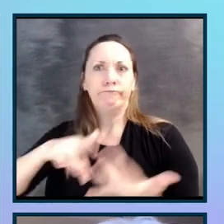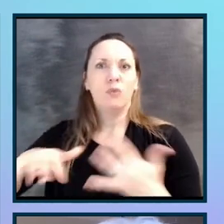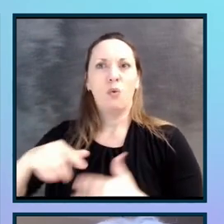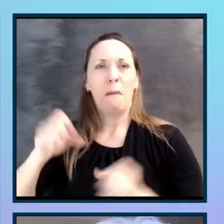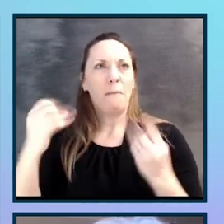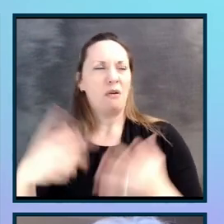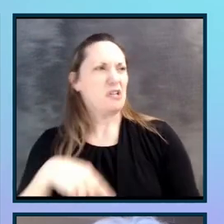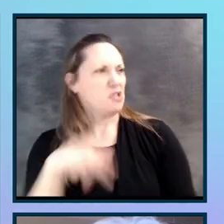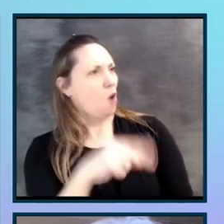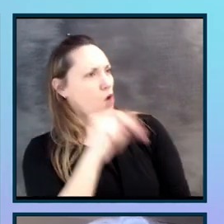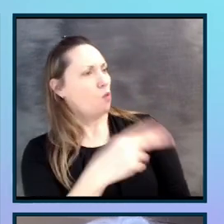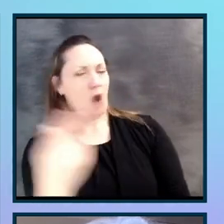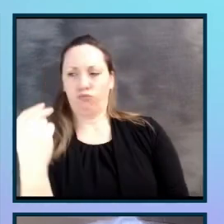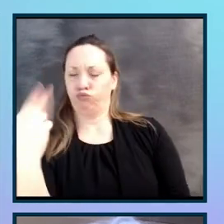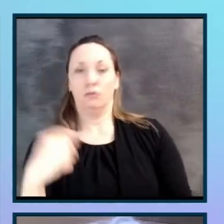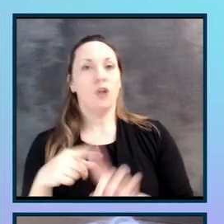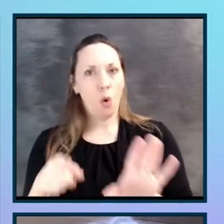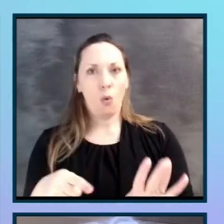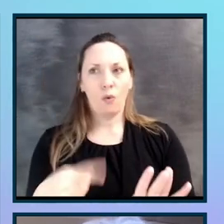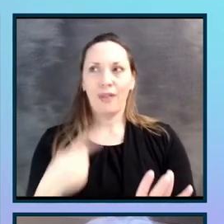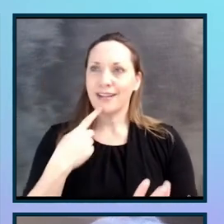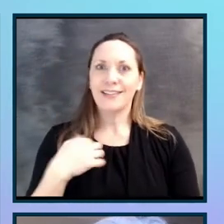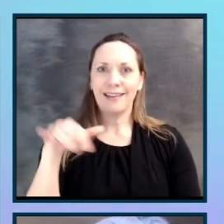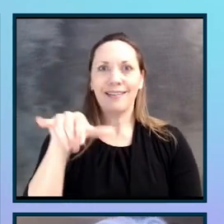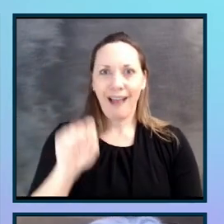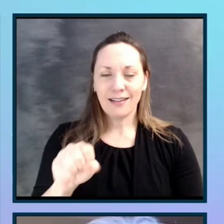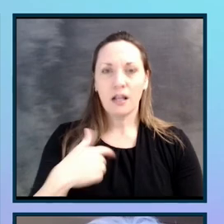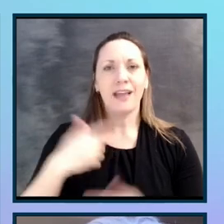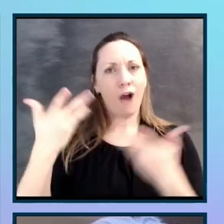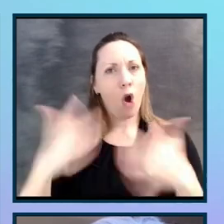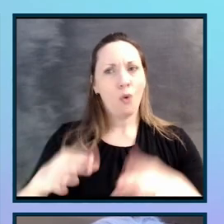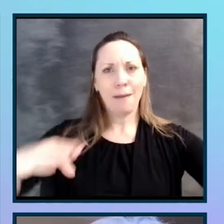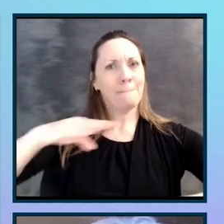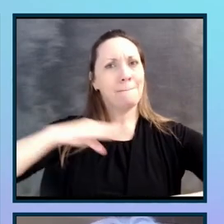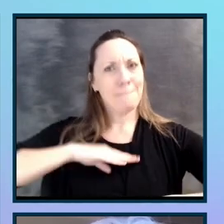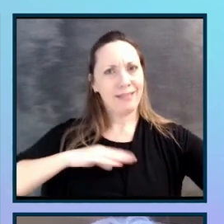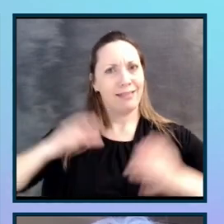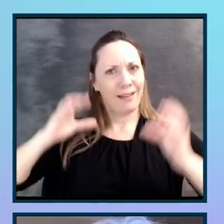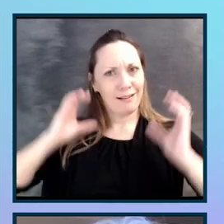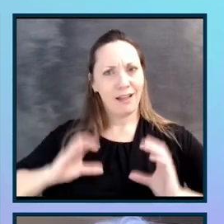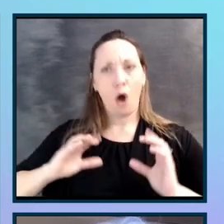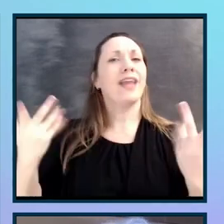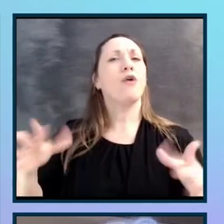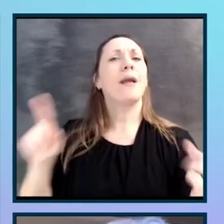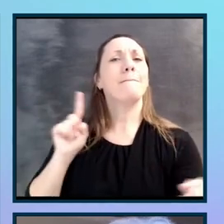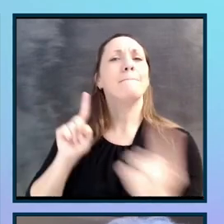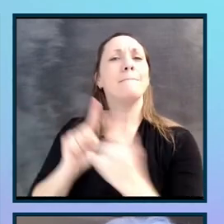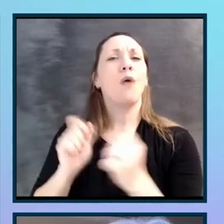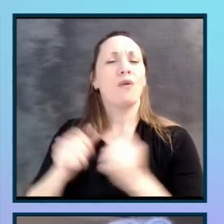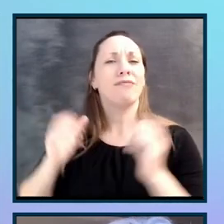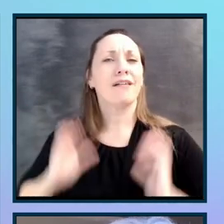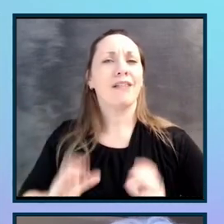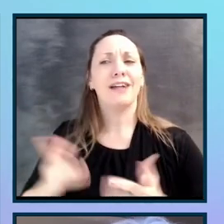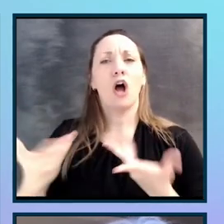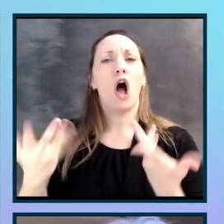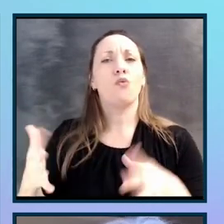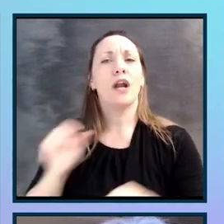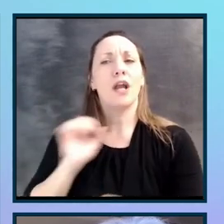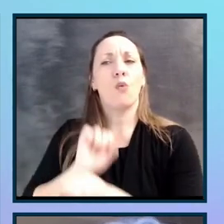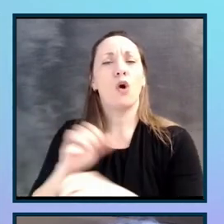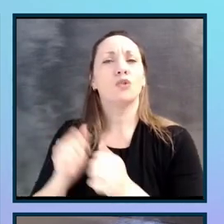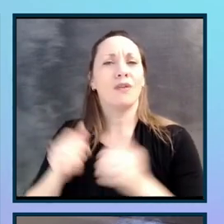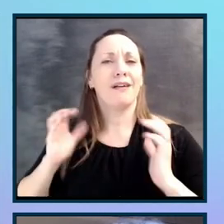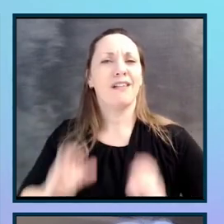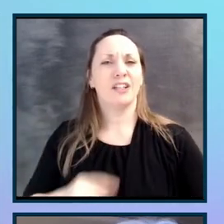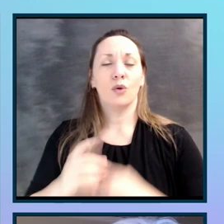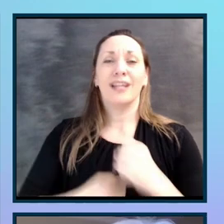them to say no, no, no. They said yes. They had already met our clients, worked with our clients. So in 2000, the very